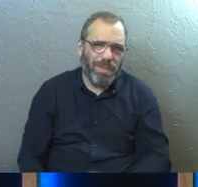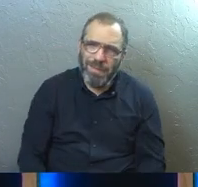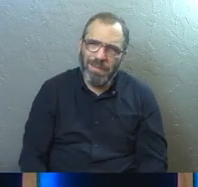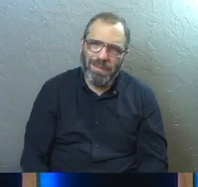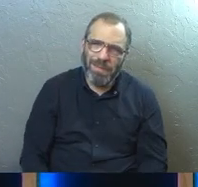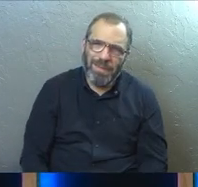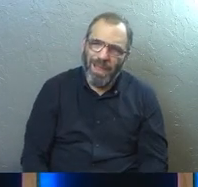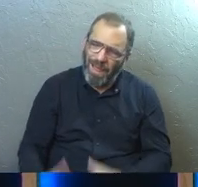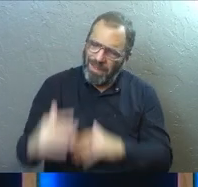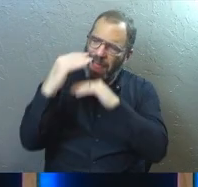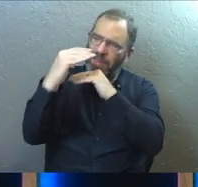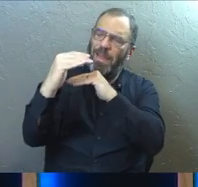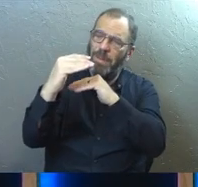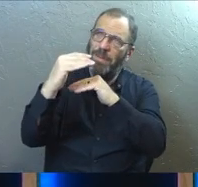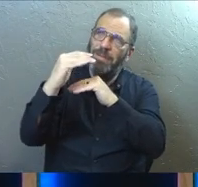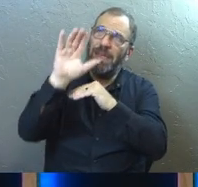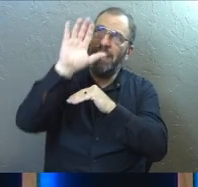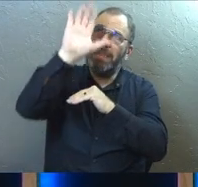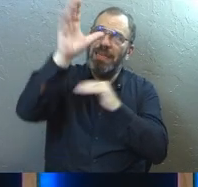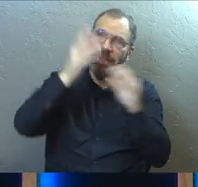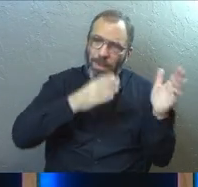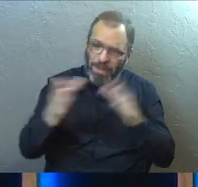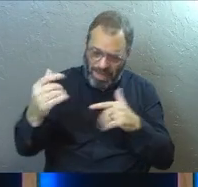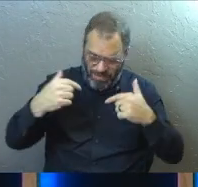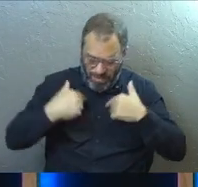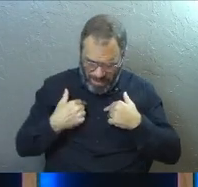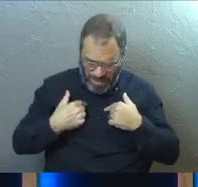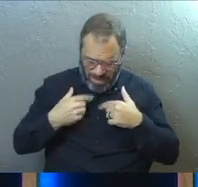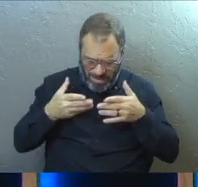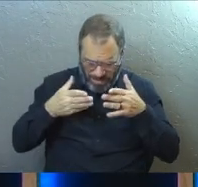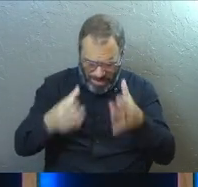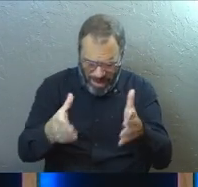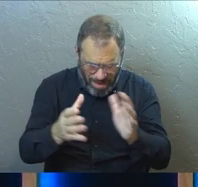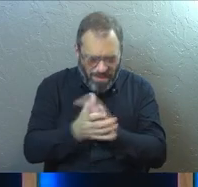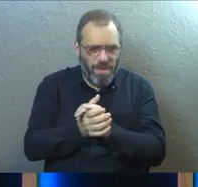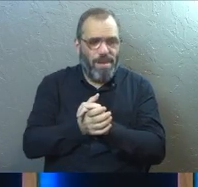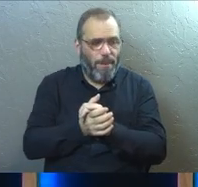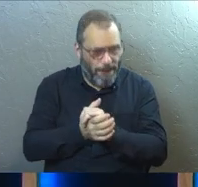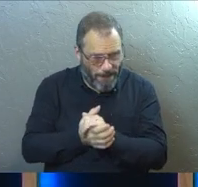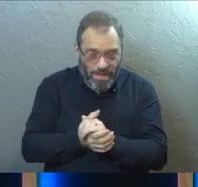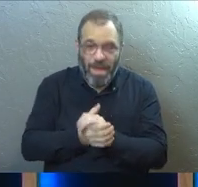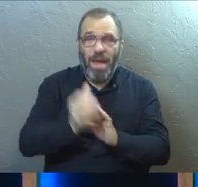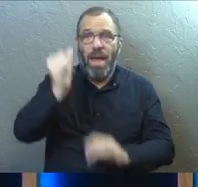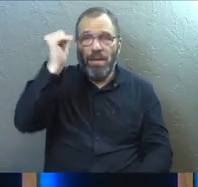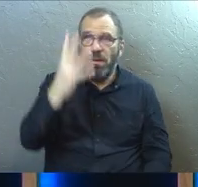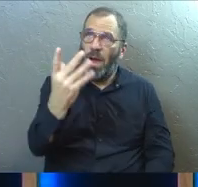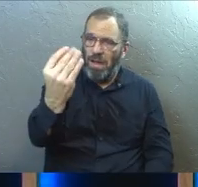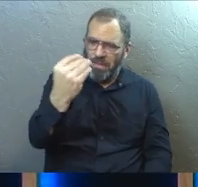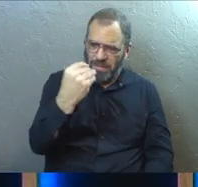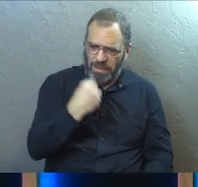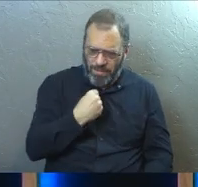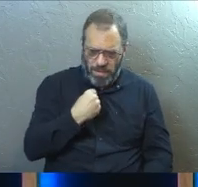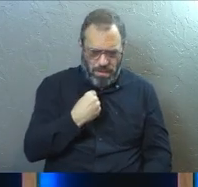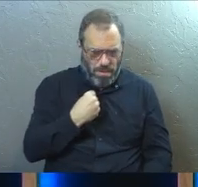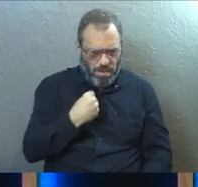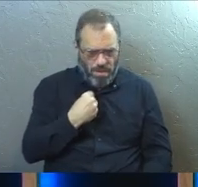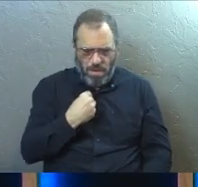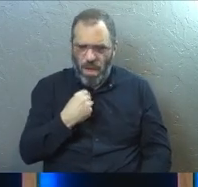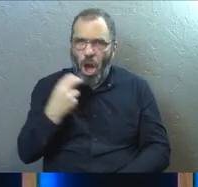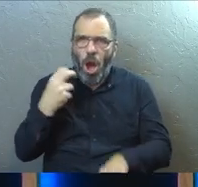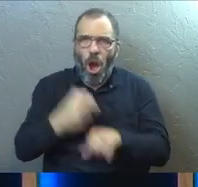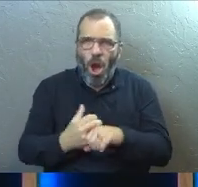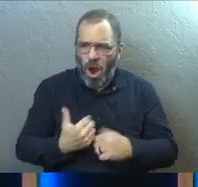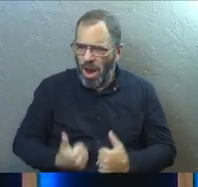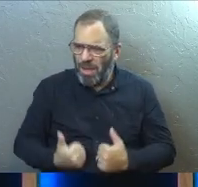That limit is part of my plan for you. It's part of the path. And when God gives you a hard word like that